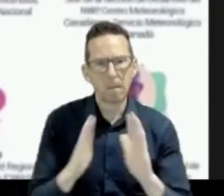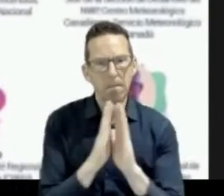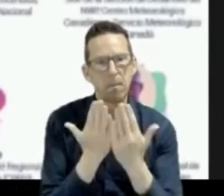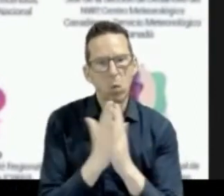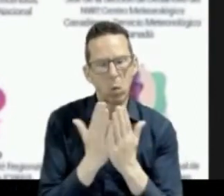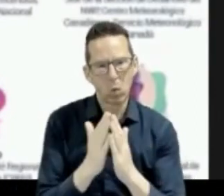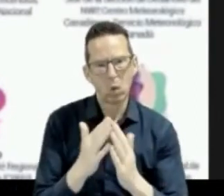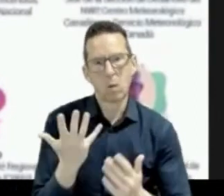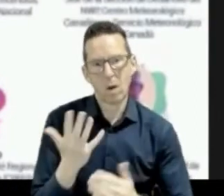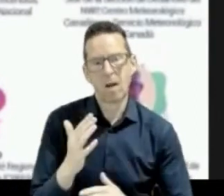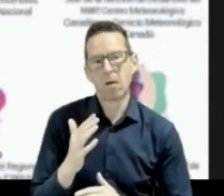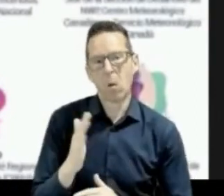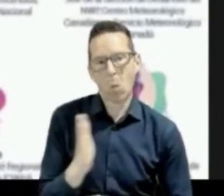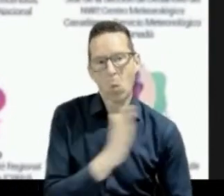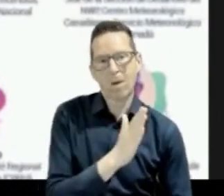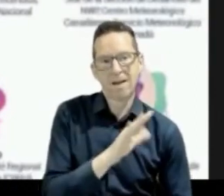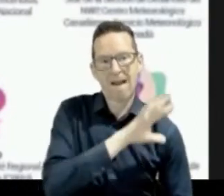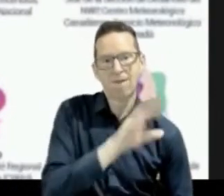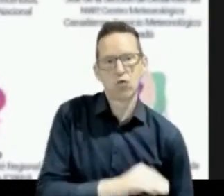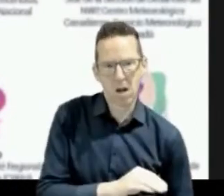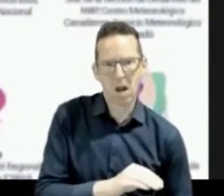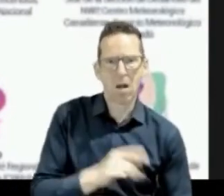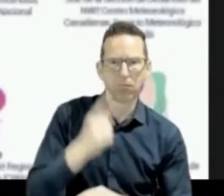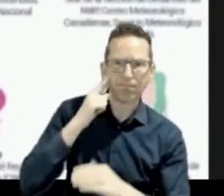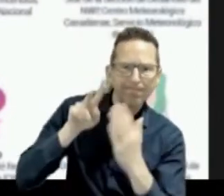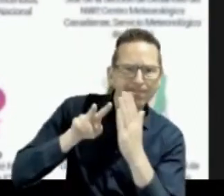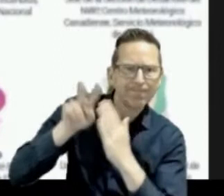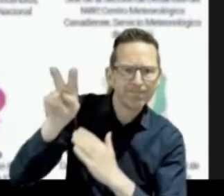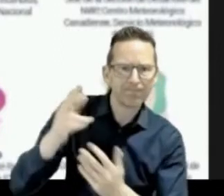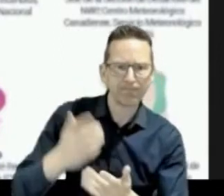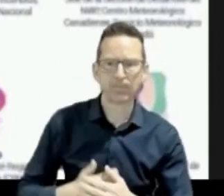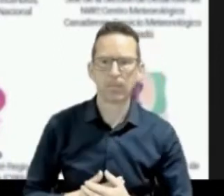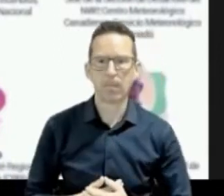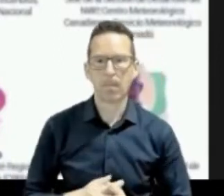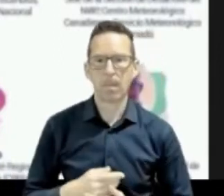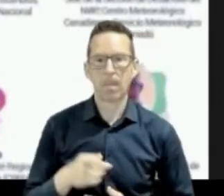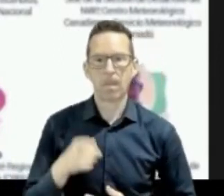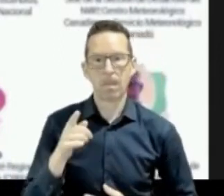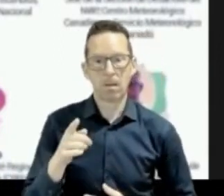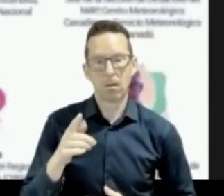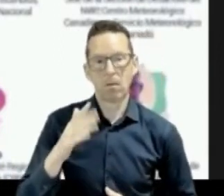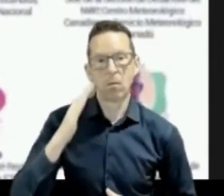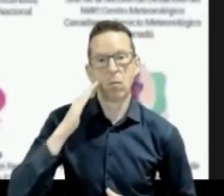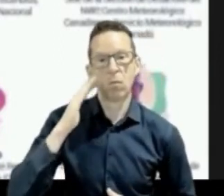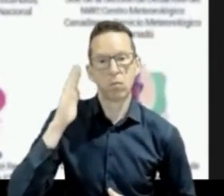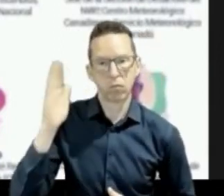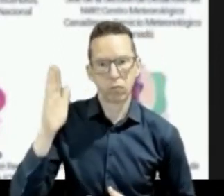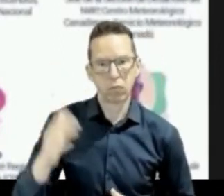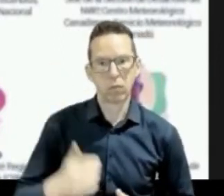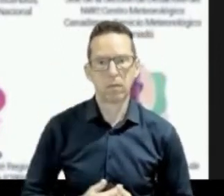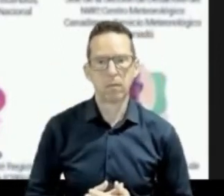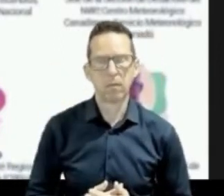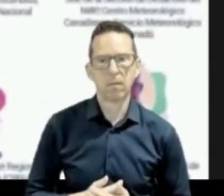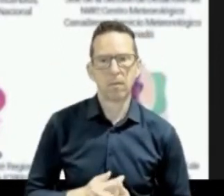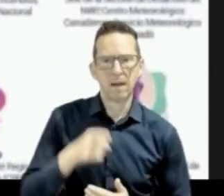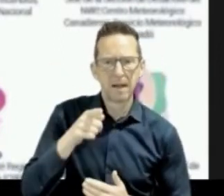She will present today a presentation towards improved lighting detection, awareness,